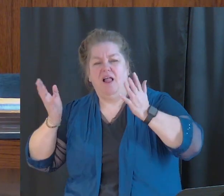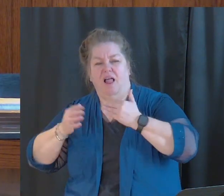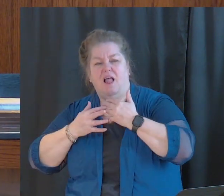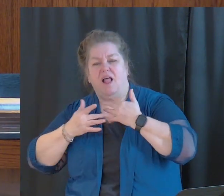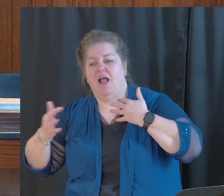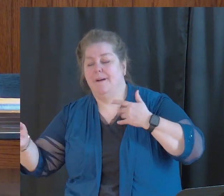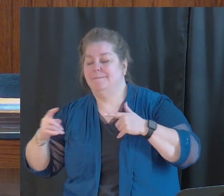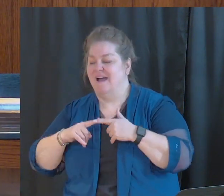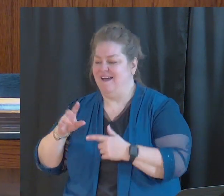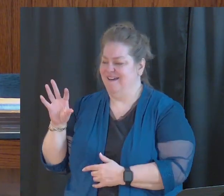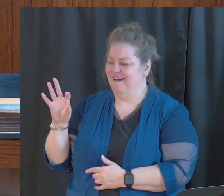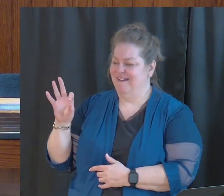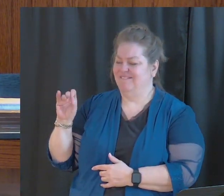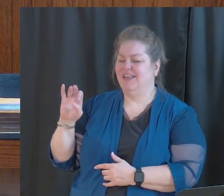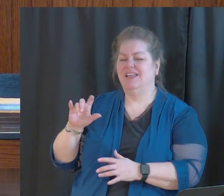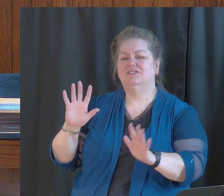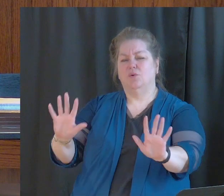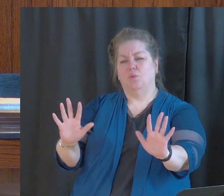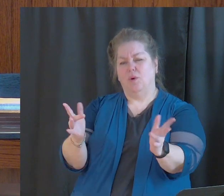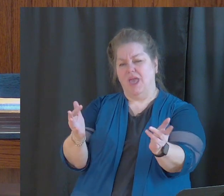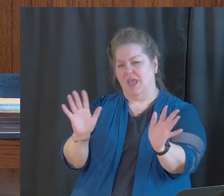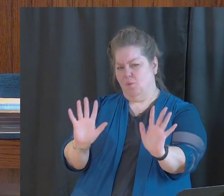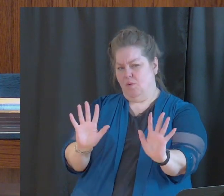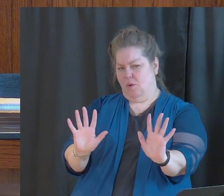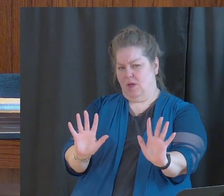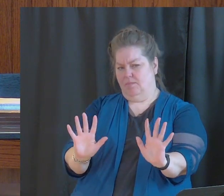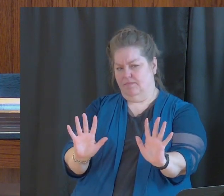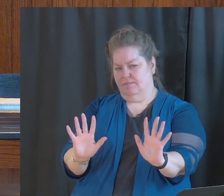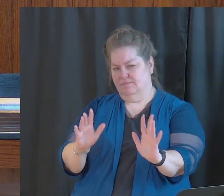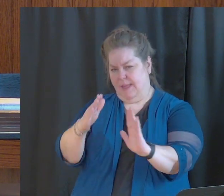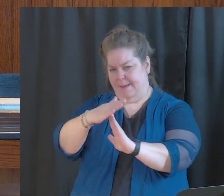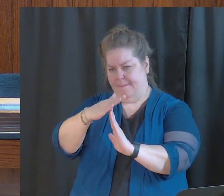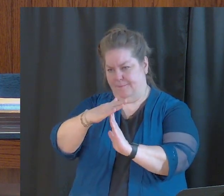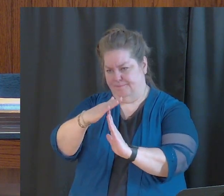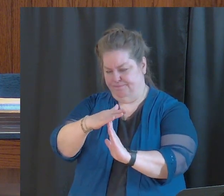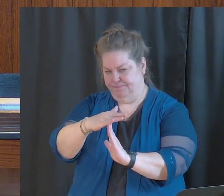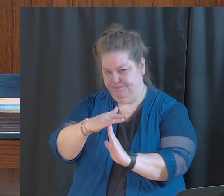Felix says, oh, wait, wait, wait, wait, wait. A timeout.